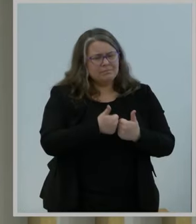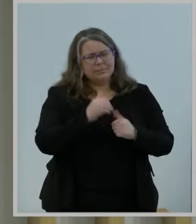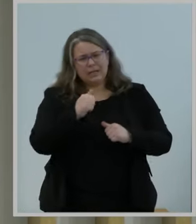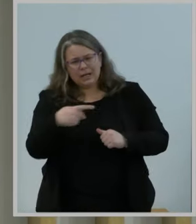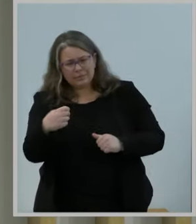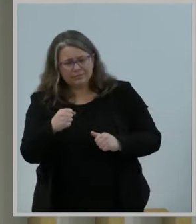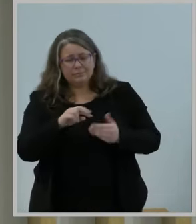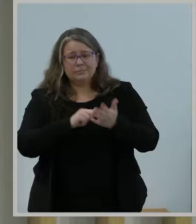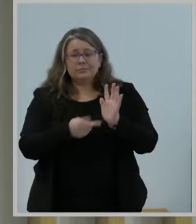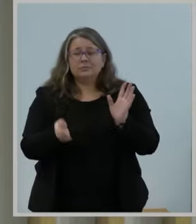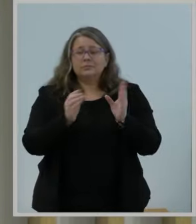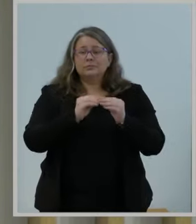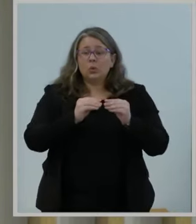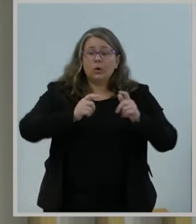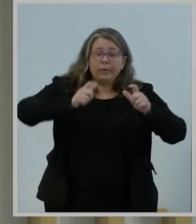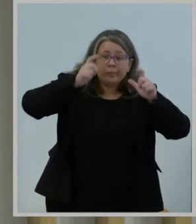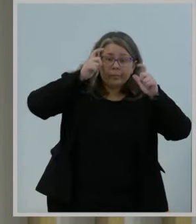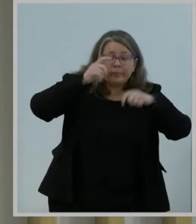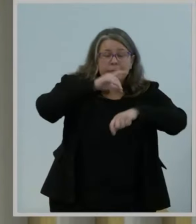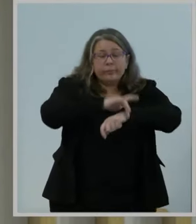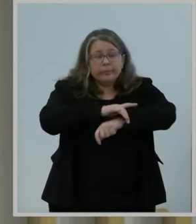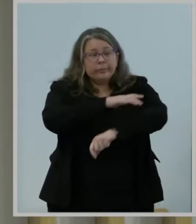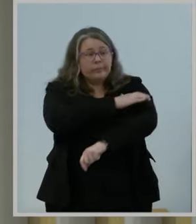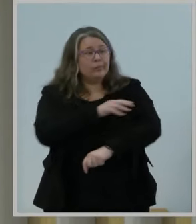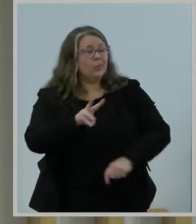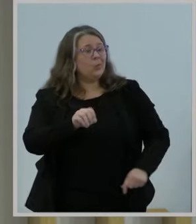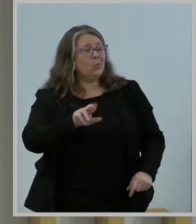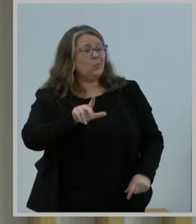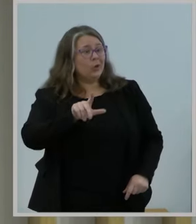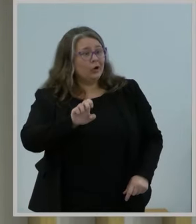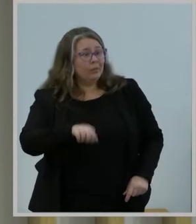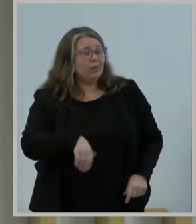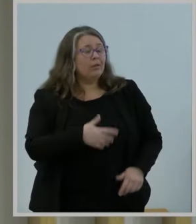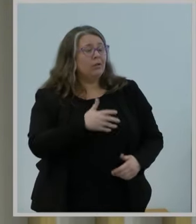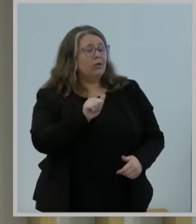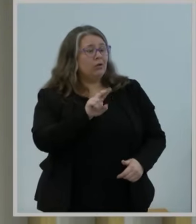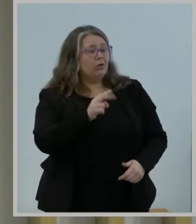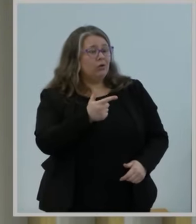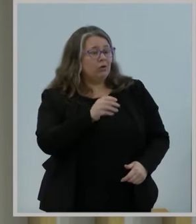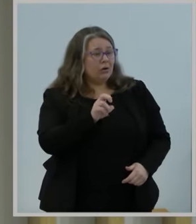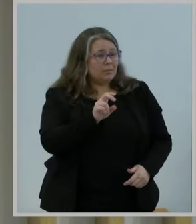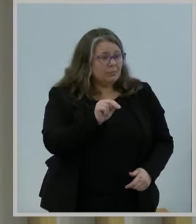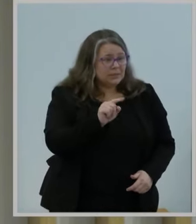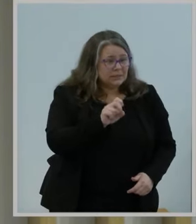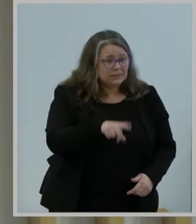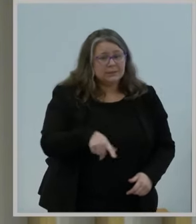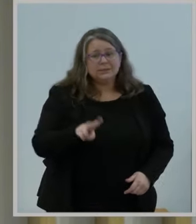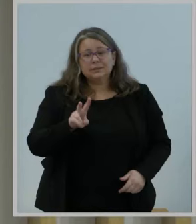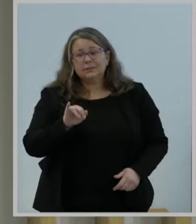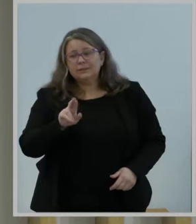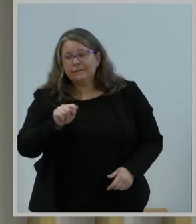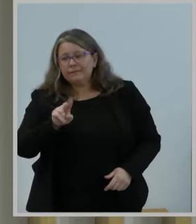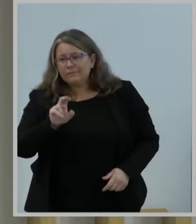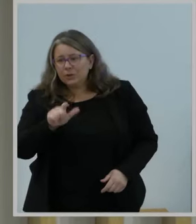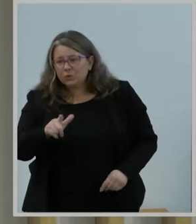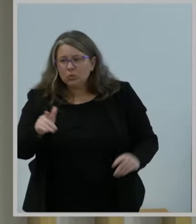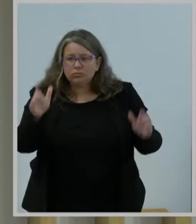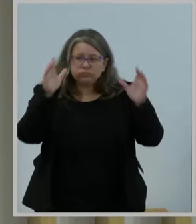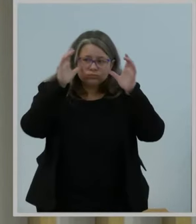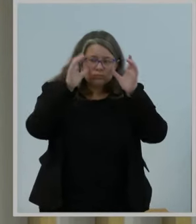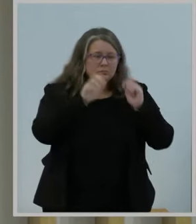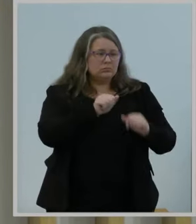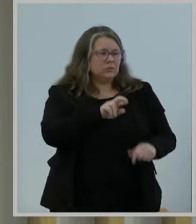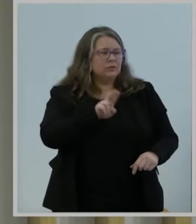to augmented and virtual reality. In other words, these are the airwaves where the future happens, and with the 6